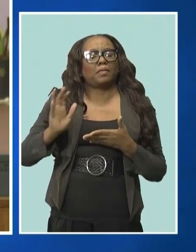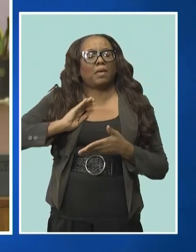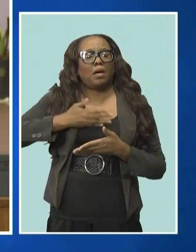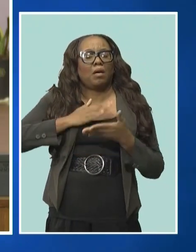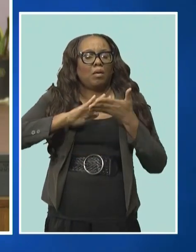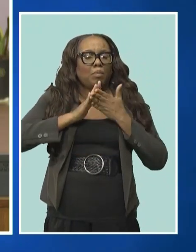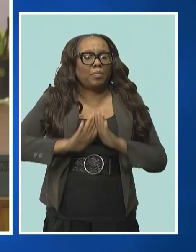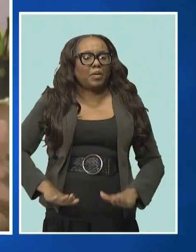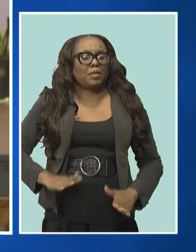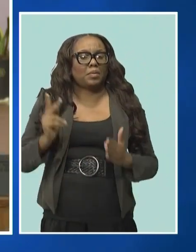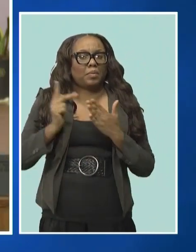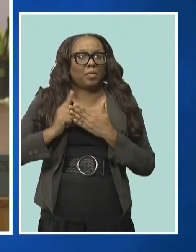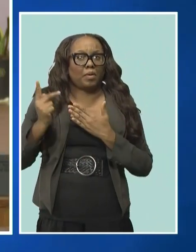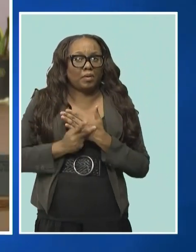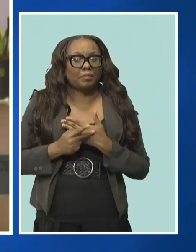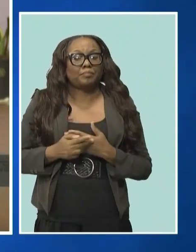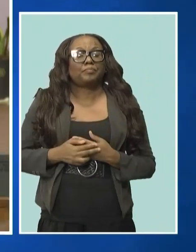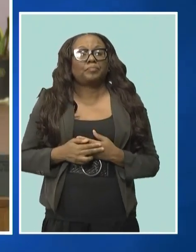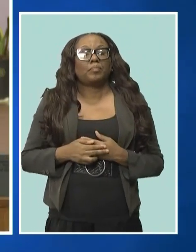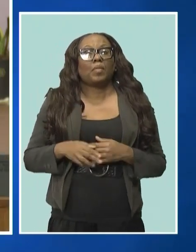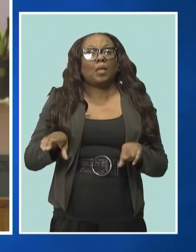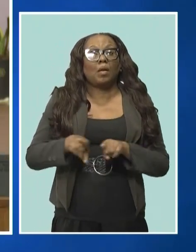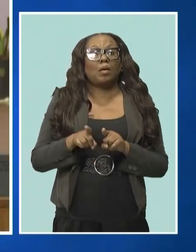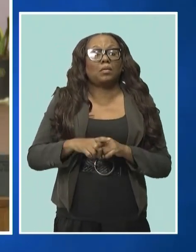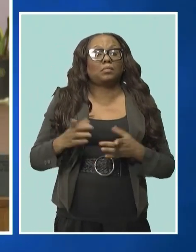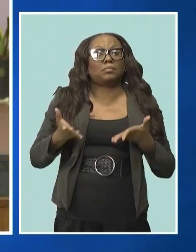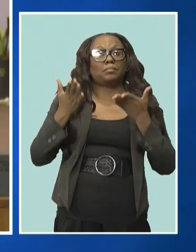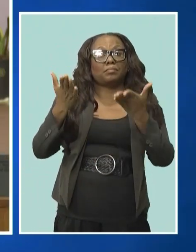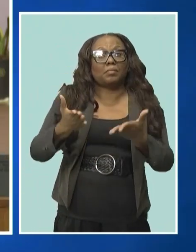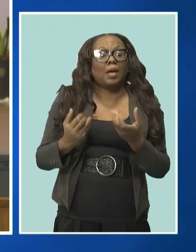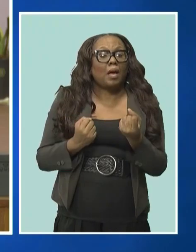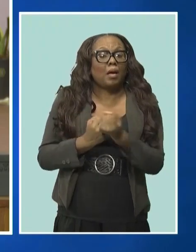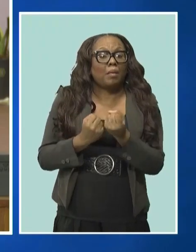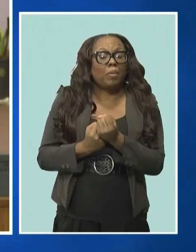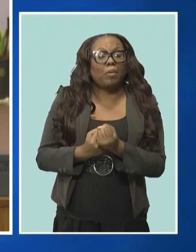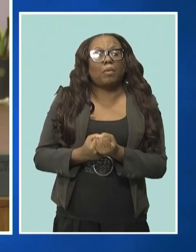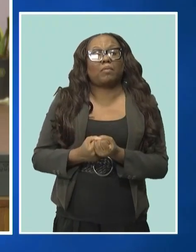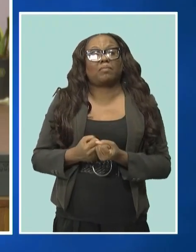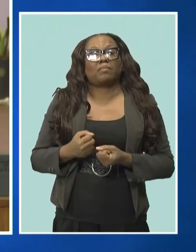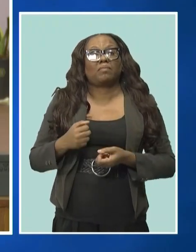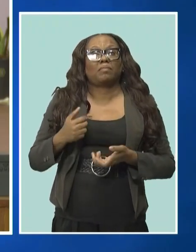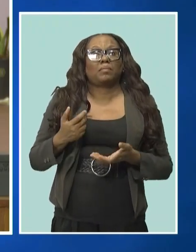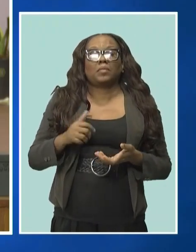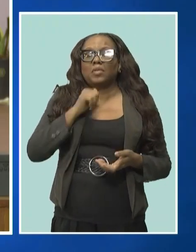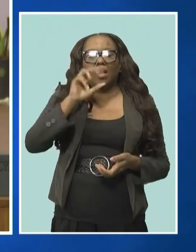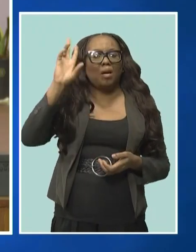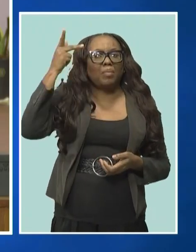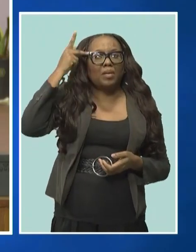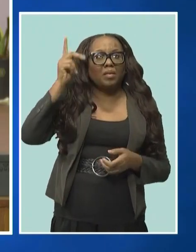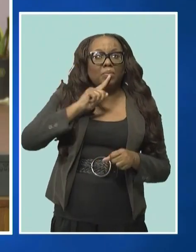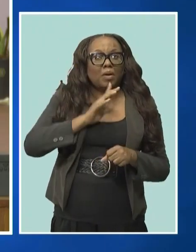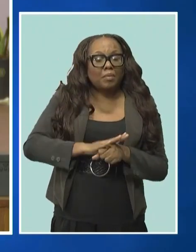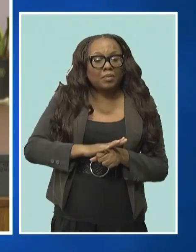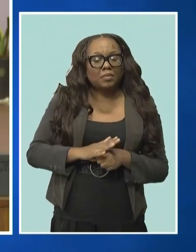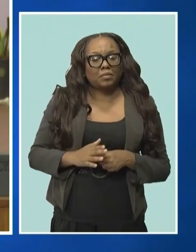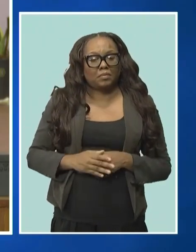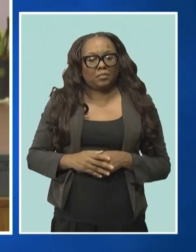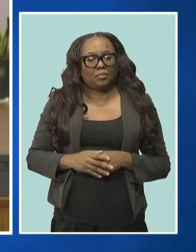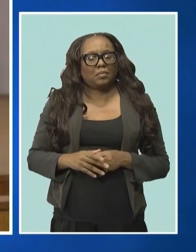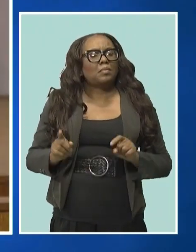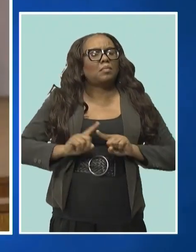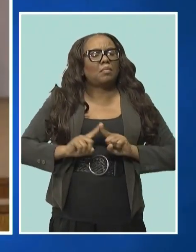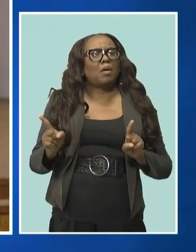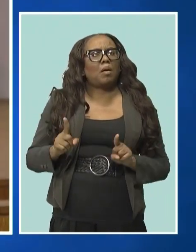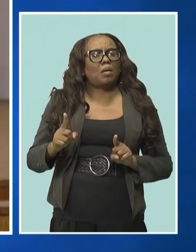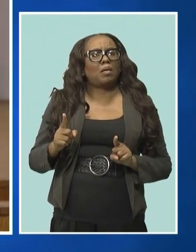I also offer you our assistance with your programs. Not here, not as a political promise, but as a guarantee that what we are